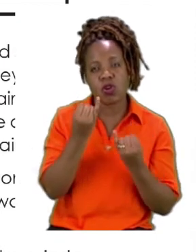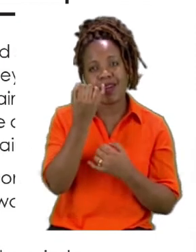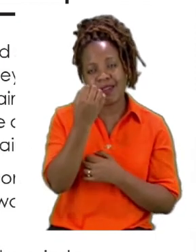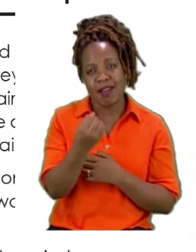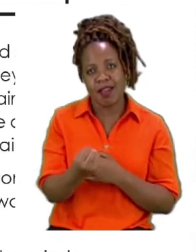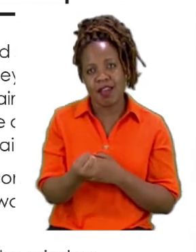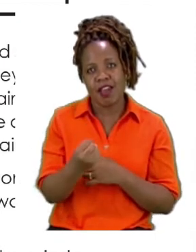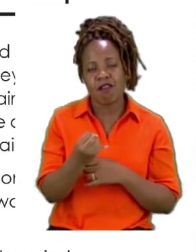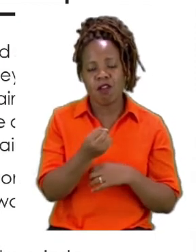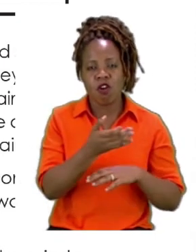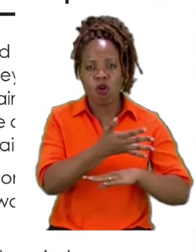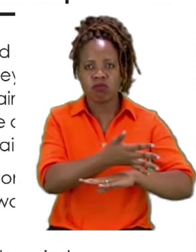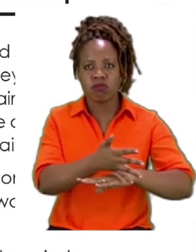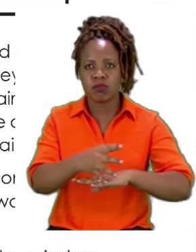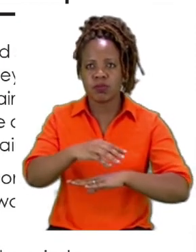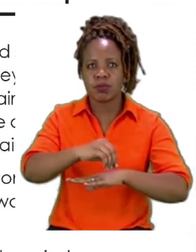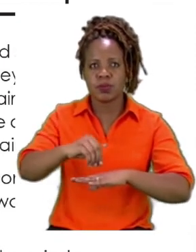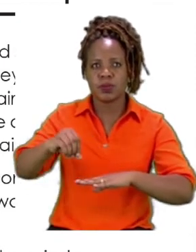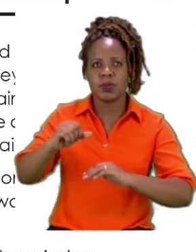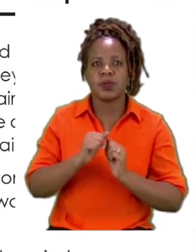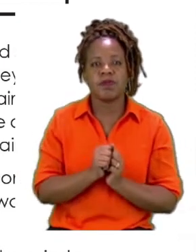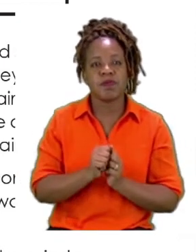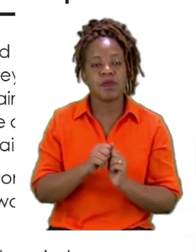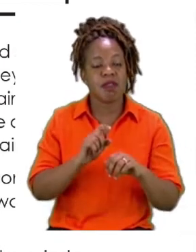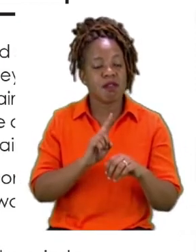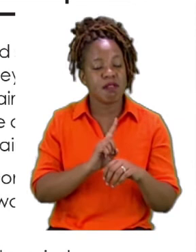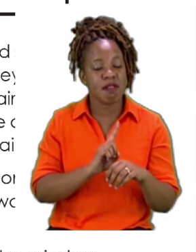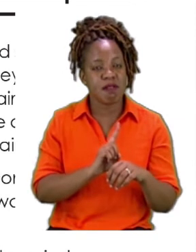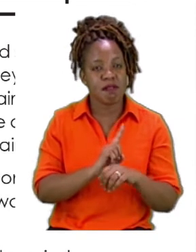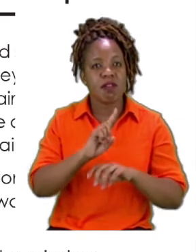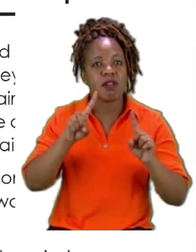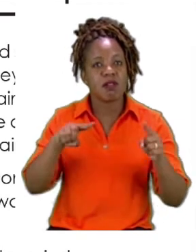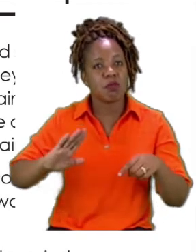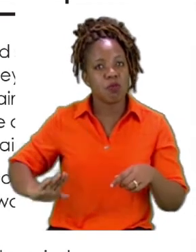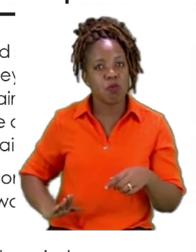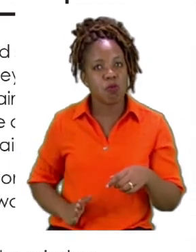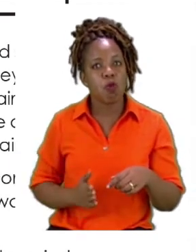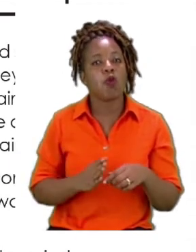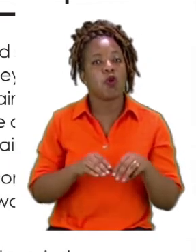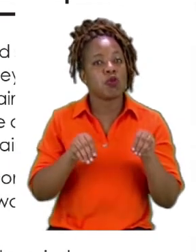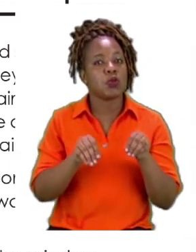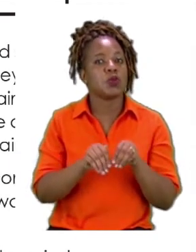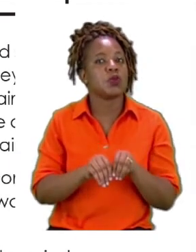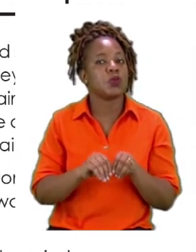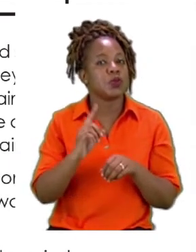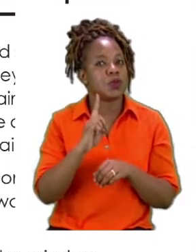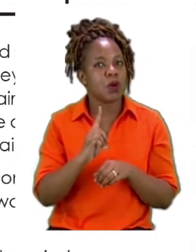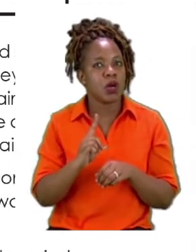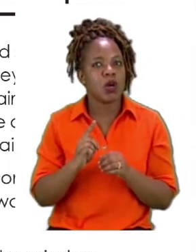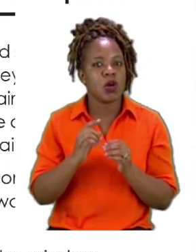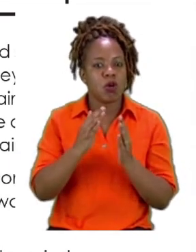The first thing they want to do is sail by boat.